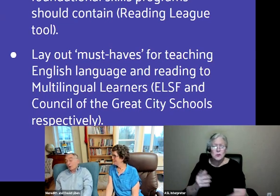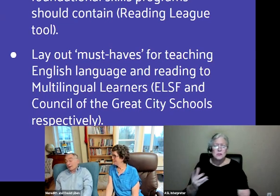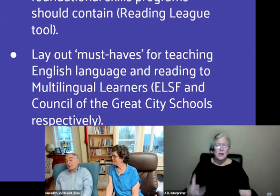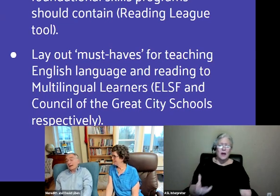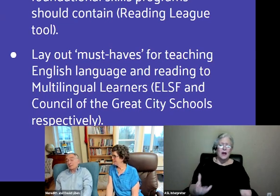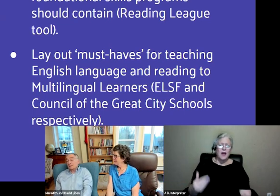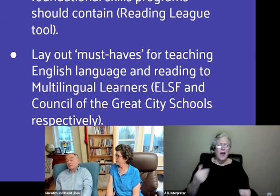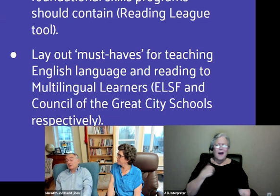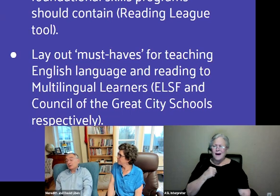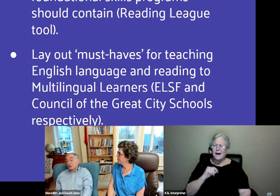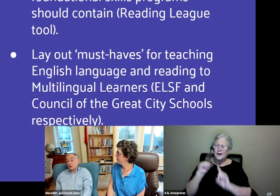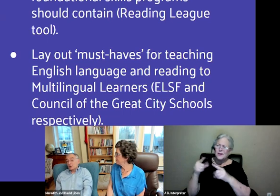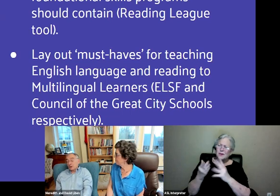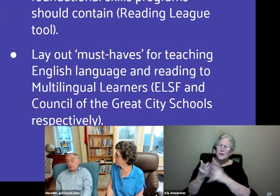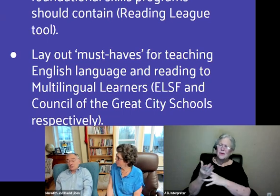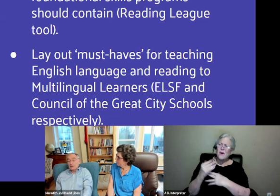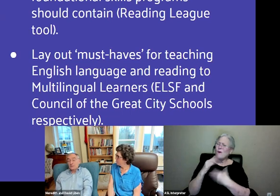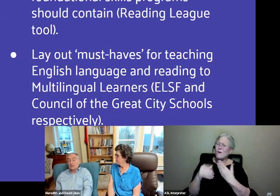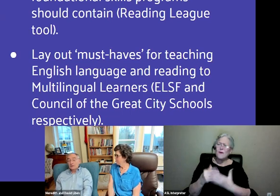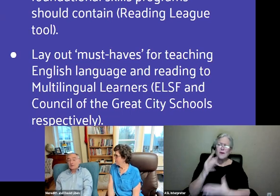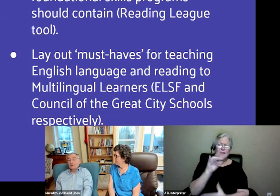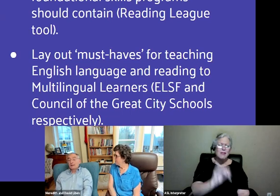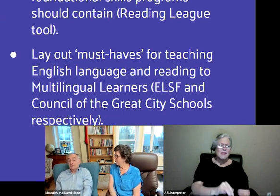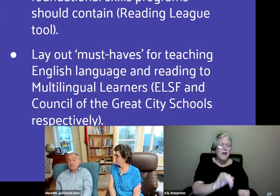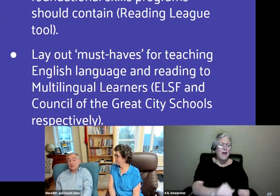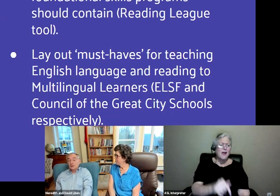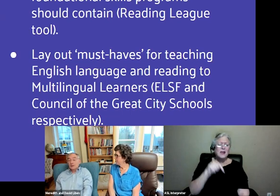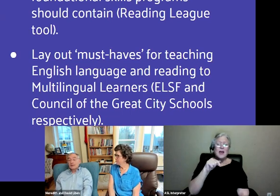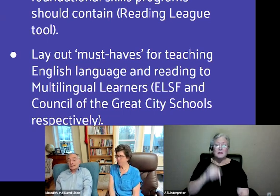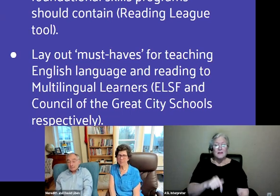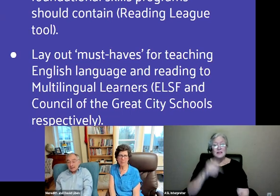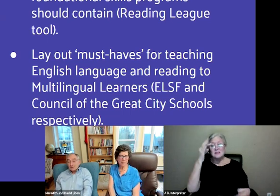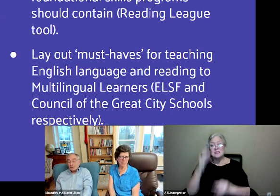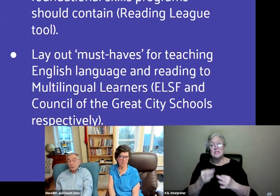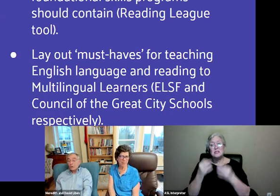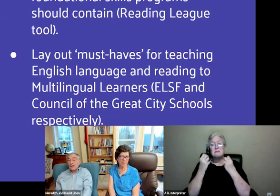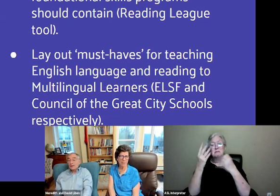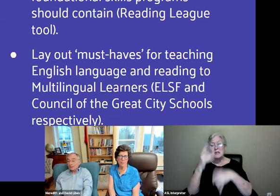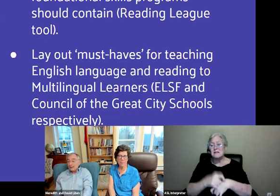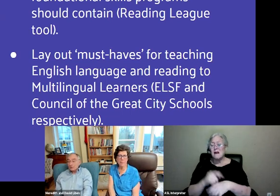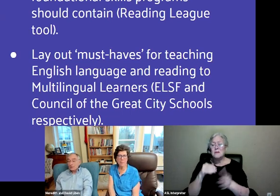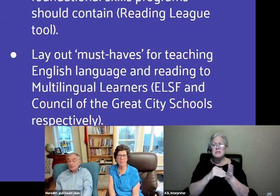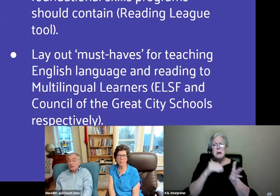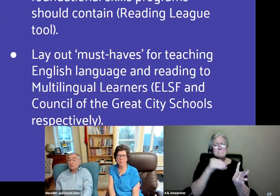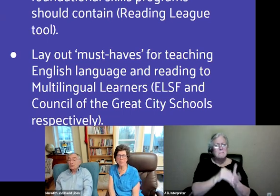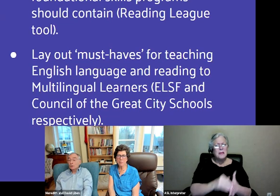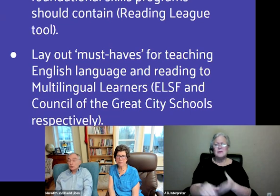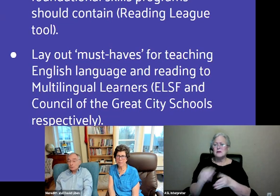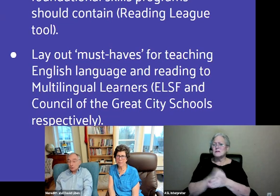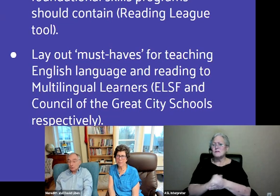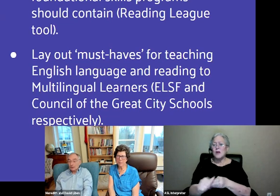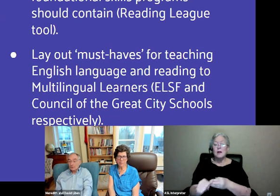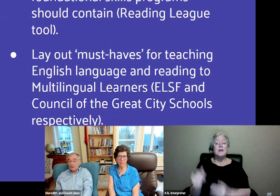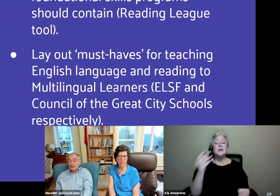We're talking about decisions that are often in the millions of dollars, not to mention all the aggravation. If you